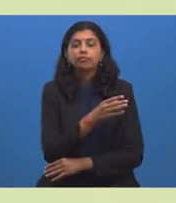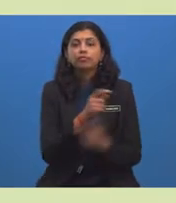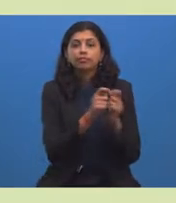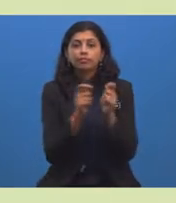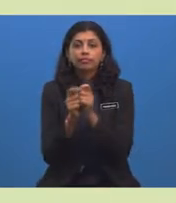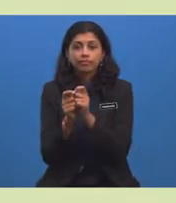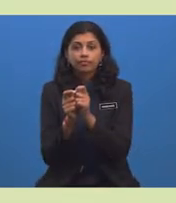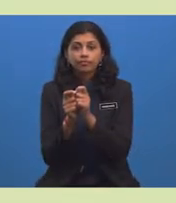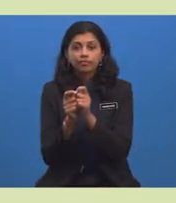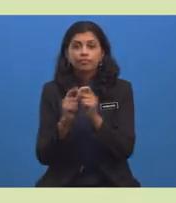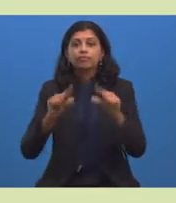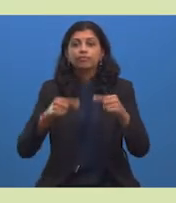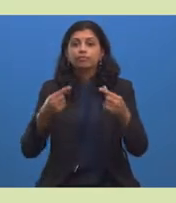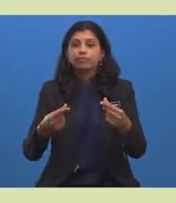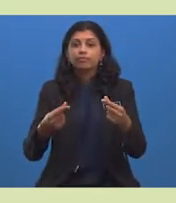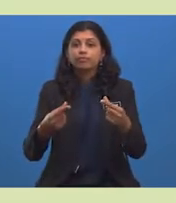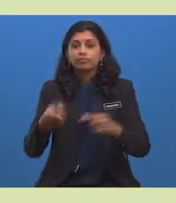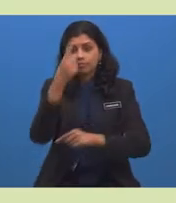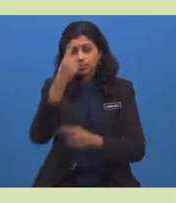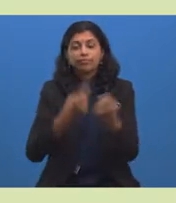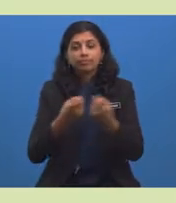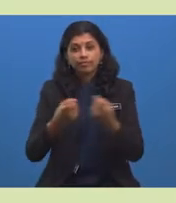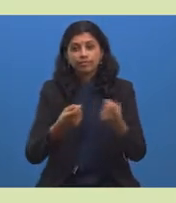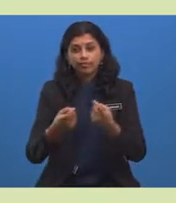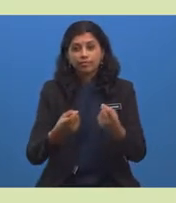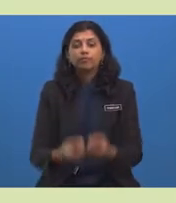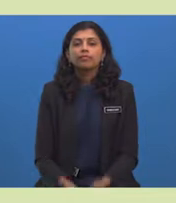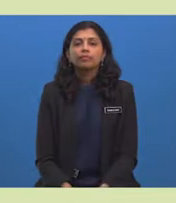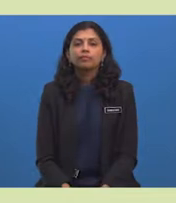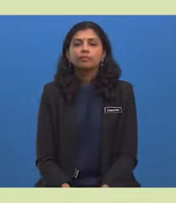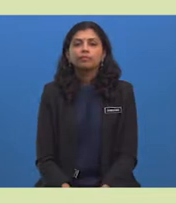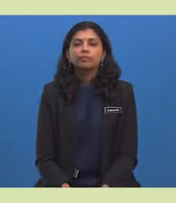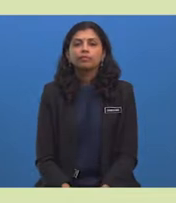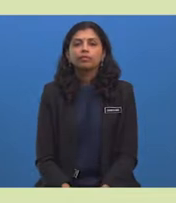the town and we have gone for skiing lessons.